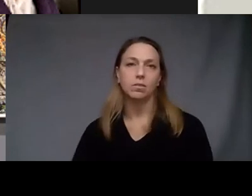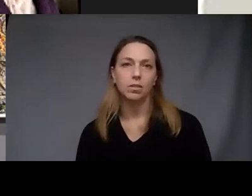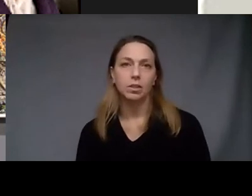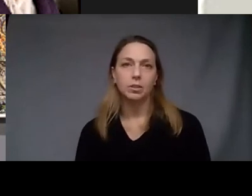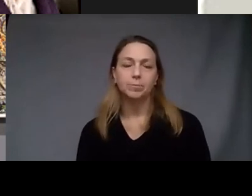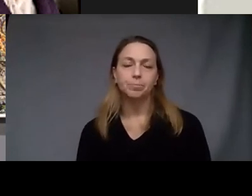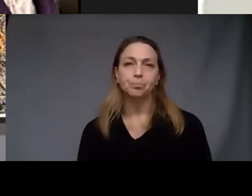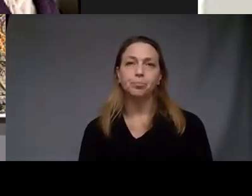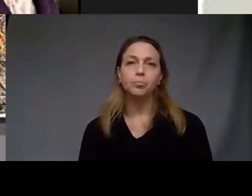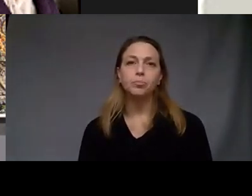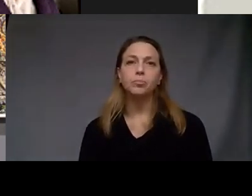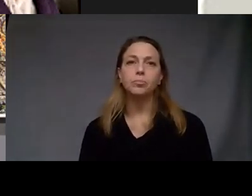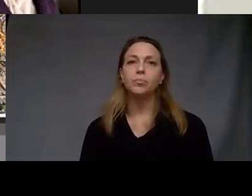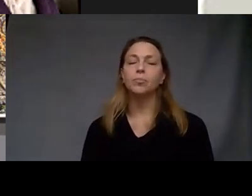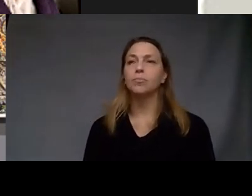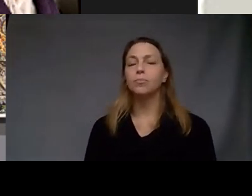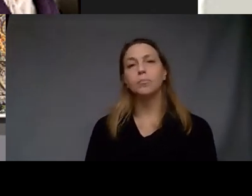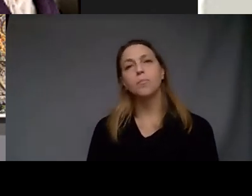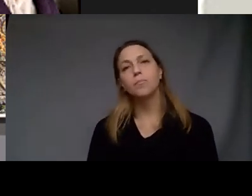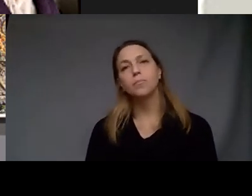some kind of a visual object